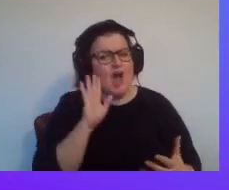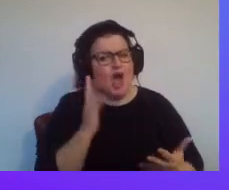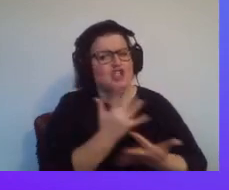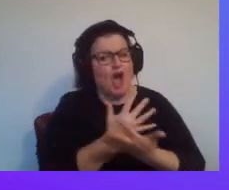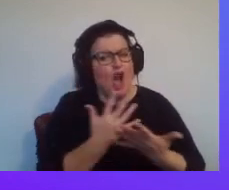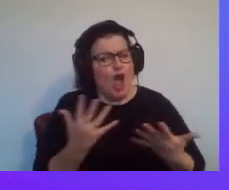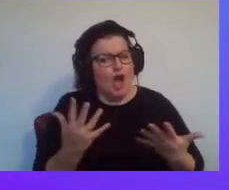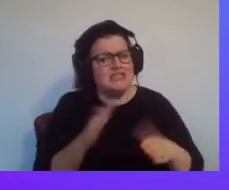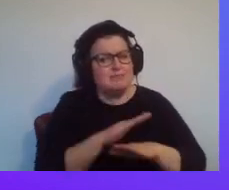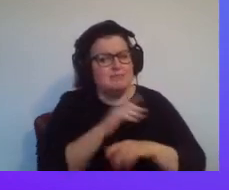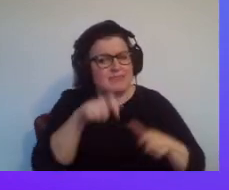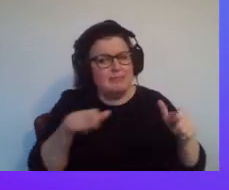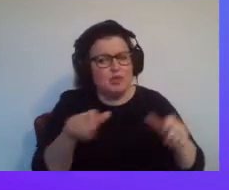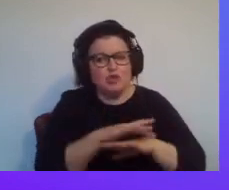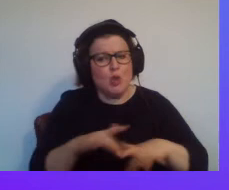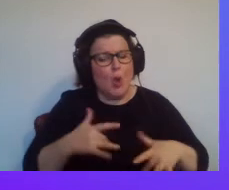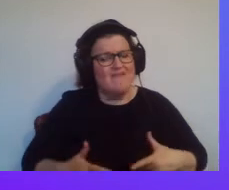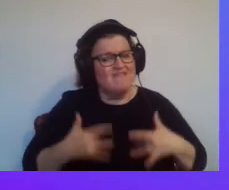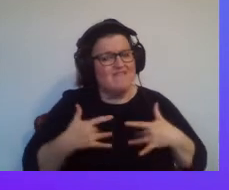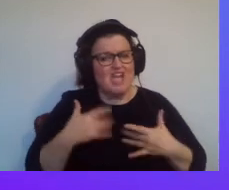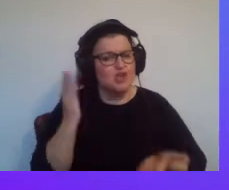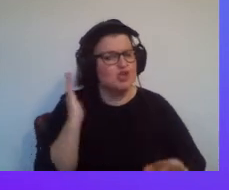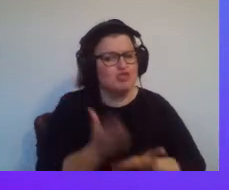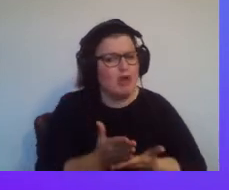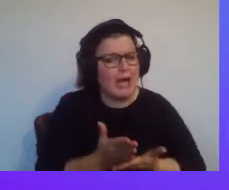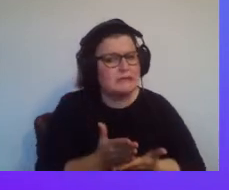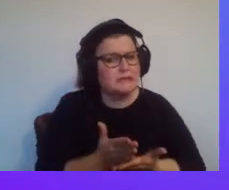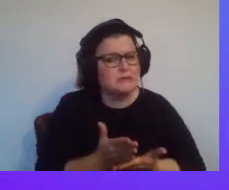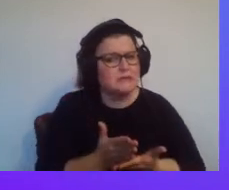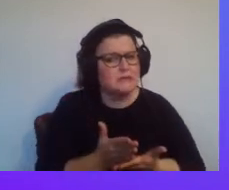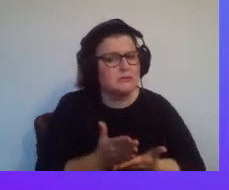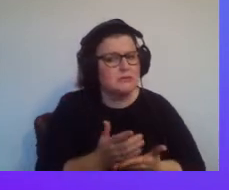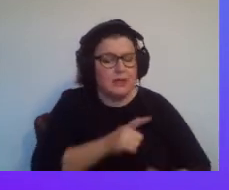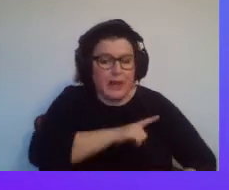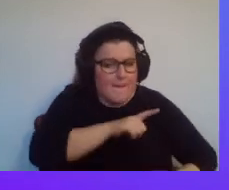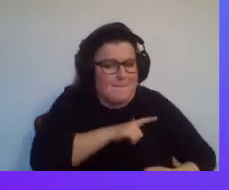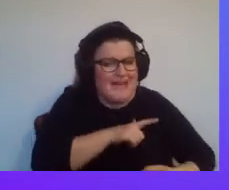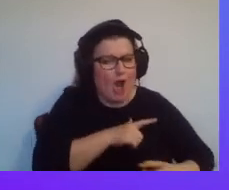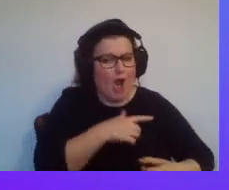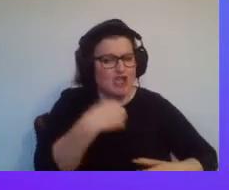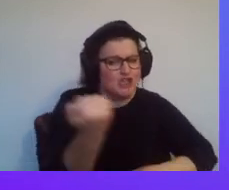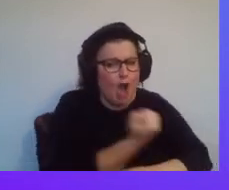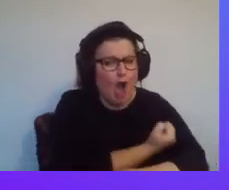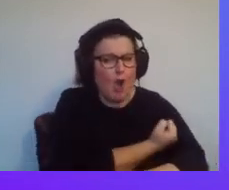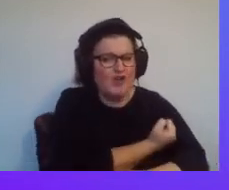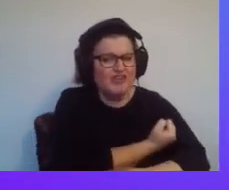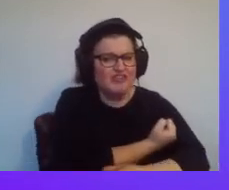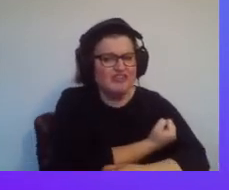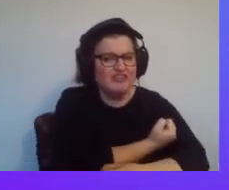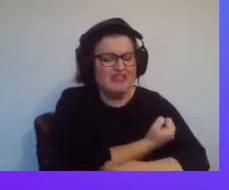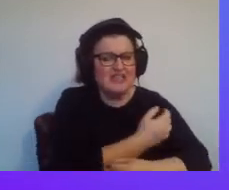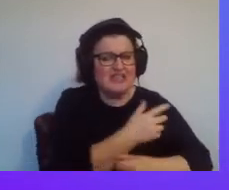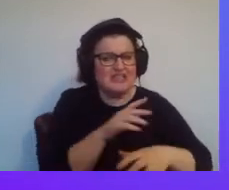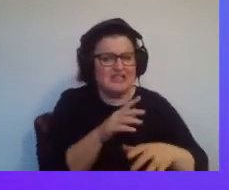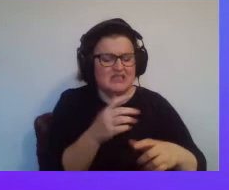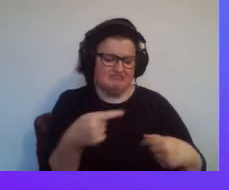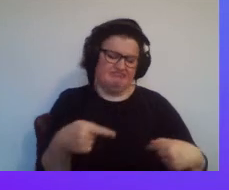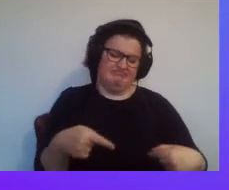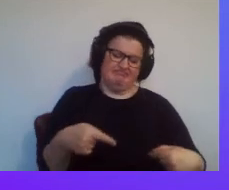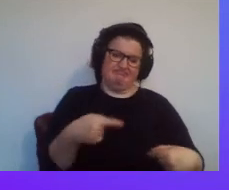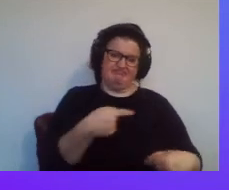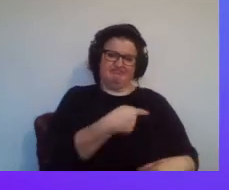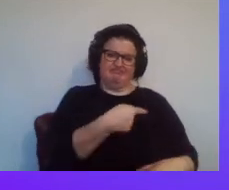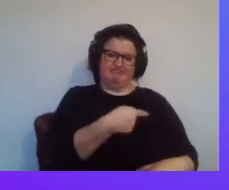Eddie, why is there such distrust? Give us, paint us a picture why so many within our community are distrusting the